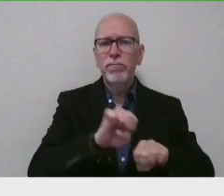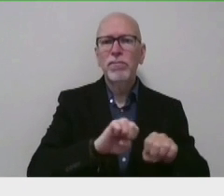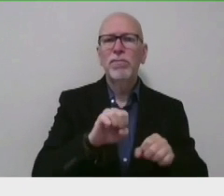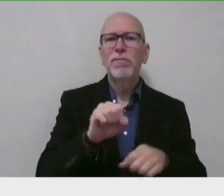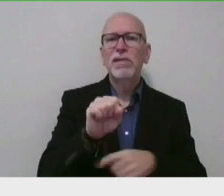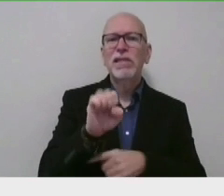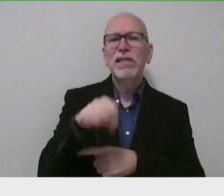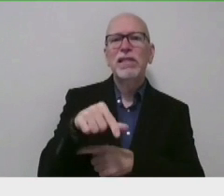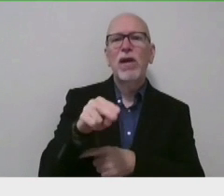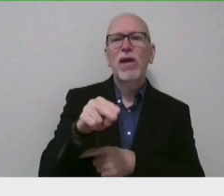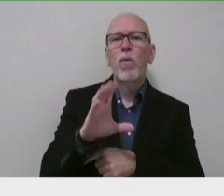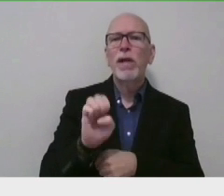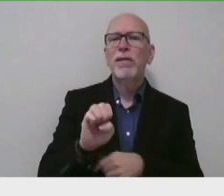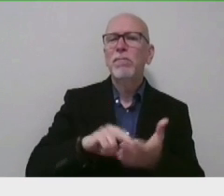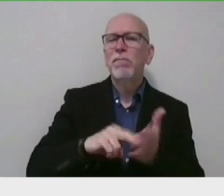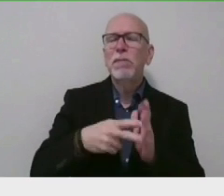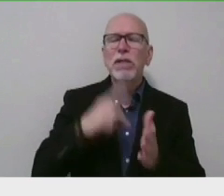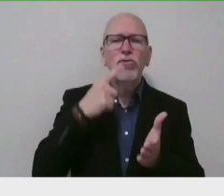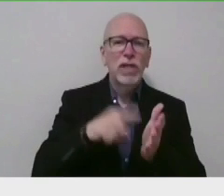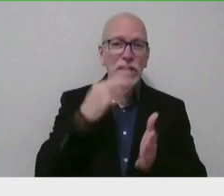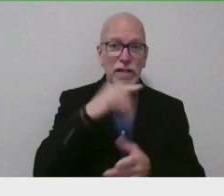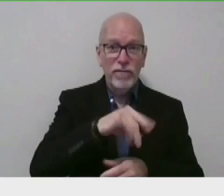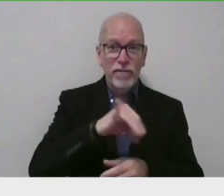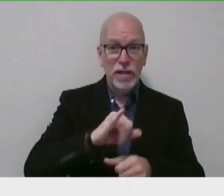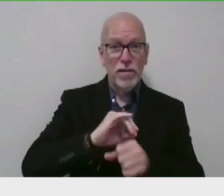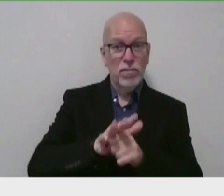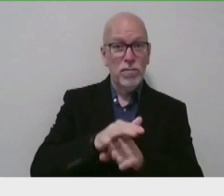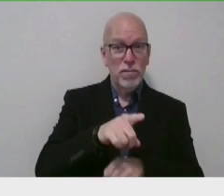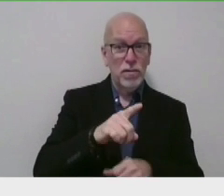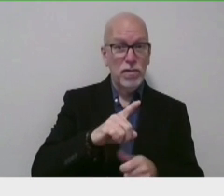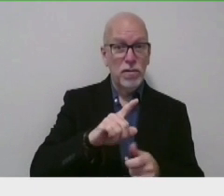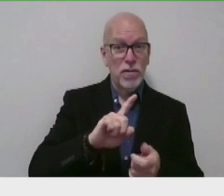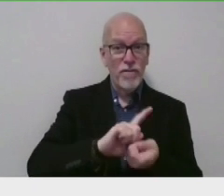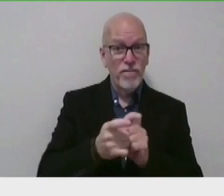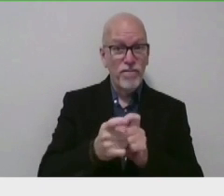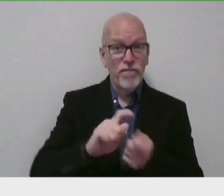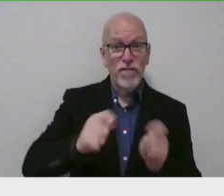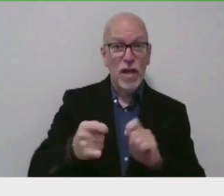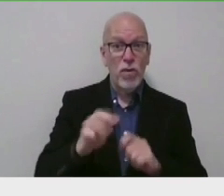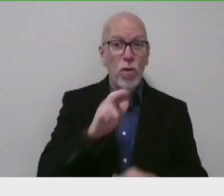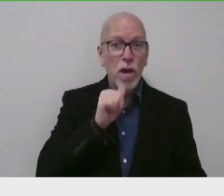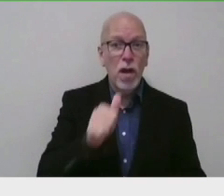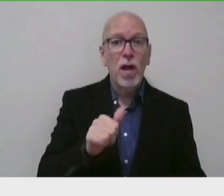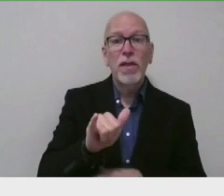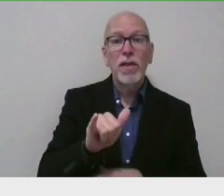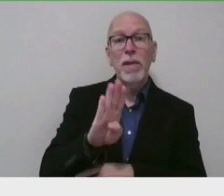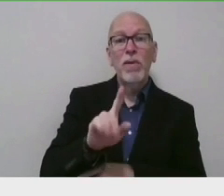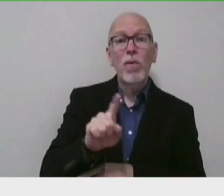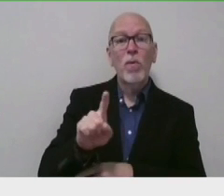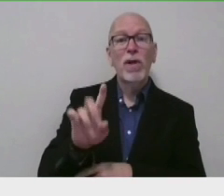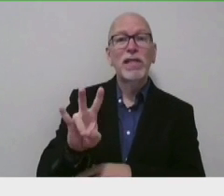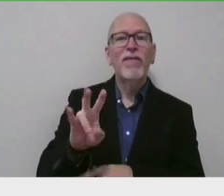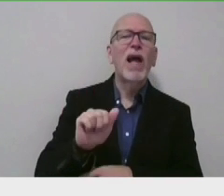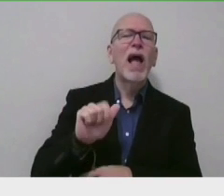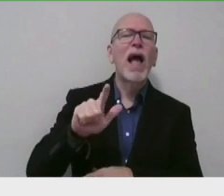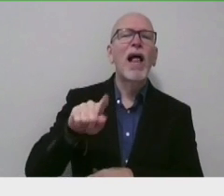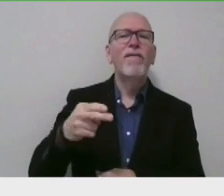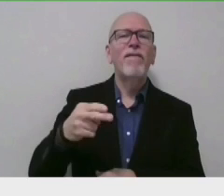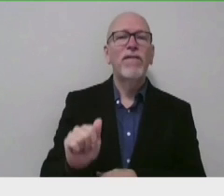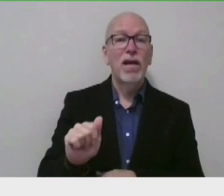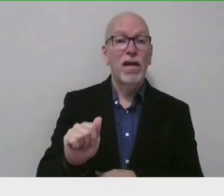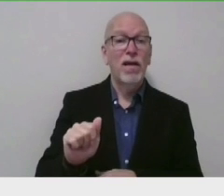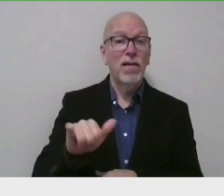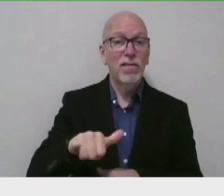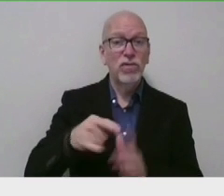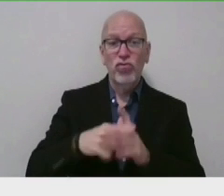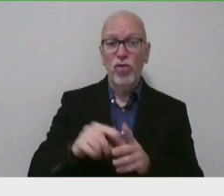if a variant of the SARS-CoV-2 virus exists. The B.1.1.7 variant or the Alpha variant that originated in